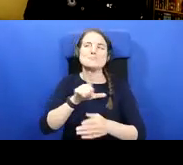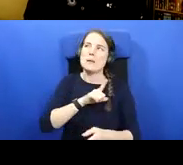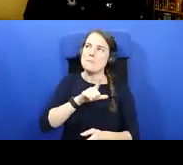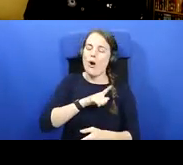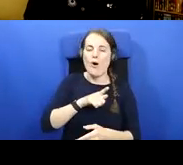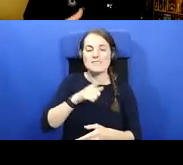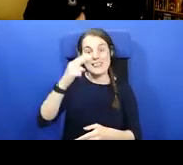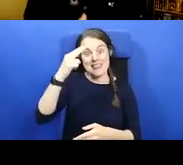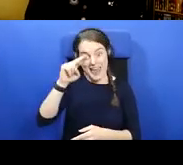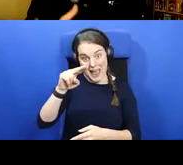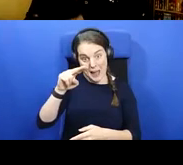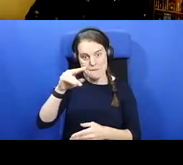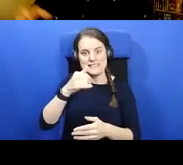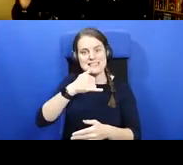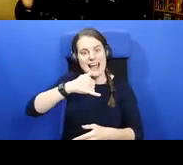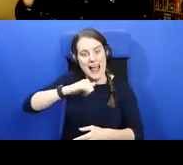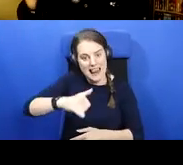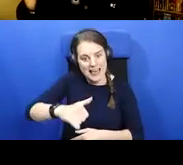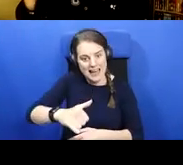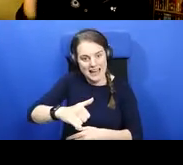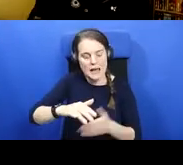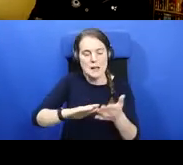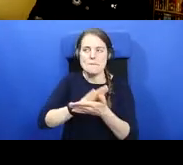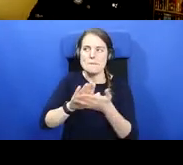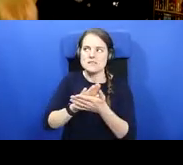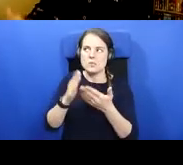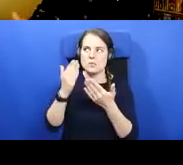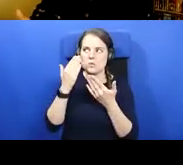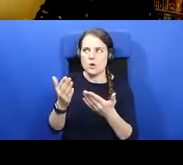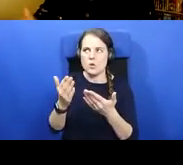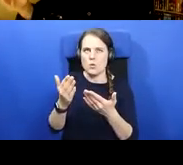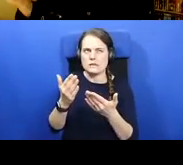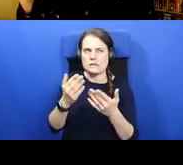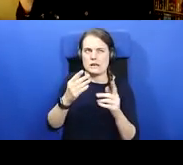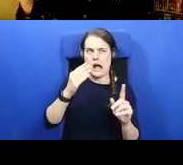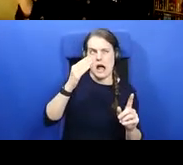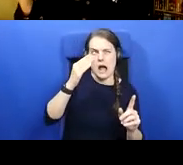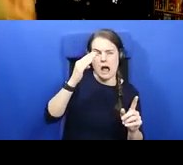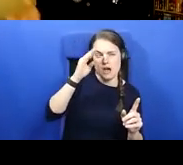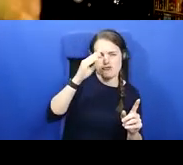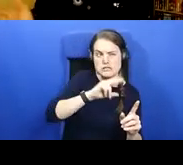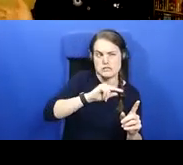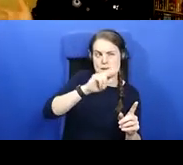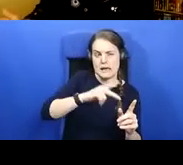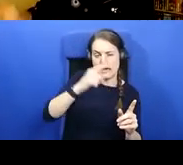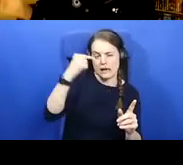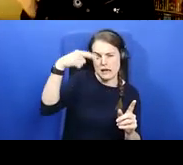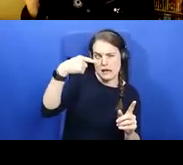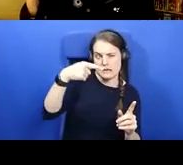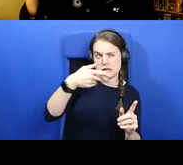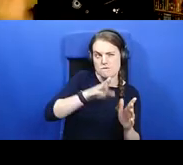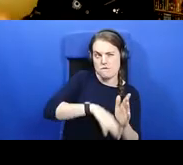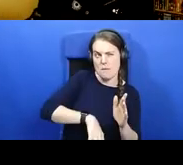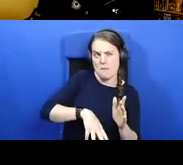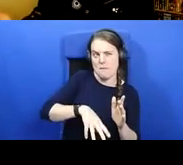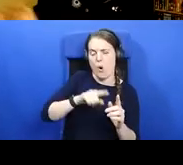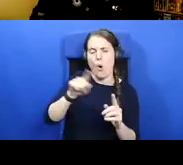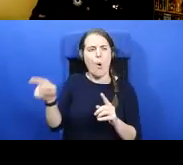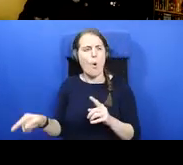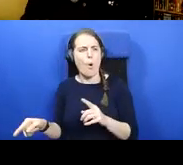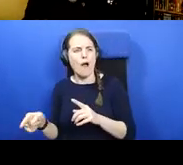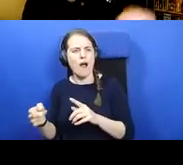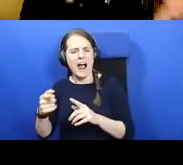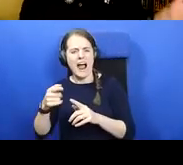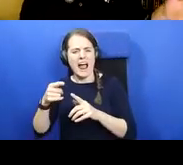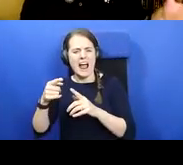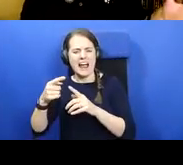Gaelic name, we don't know, is it, you know, a saint, an Irish speaking saint from Western, or Gaelic speaking saint from Western Scotland,